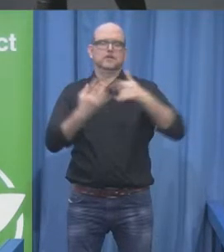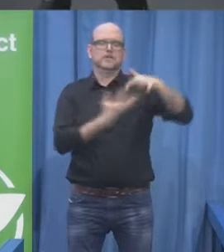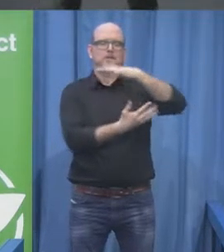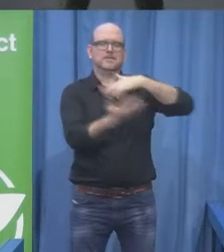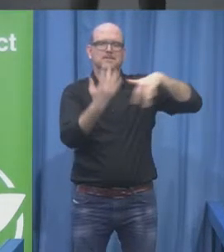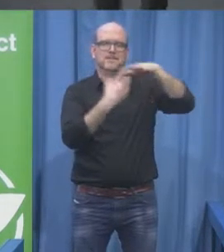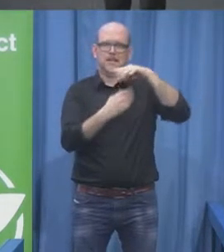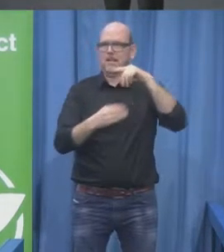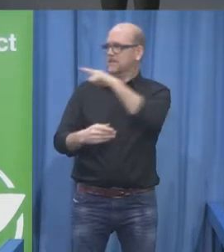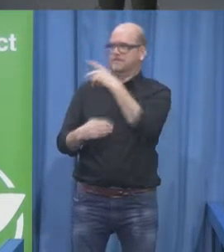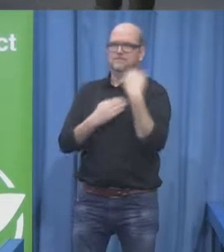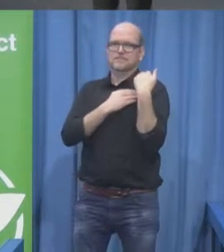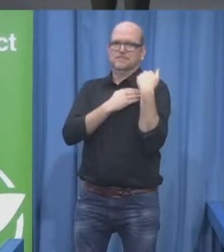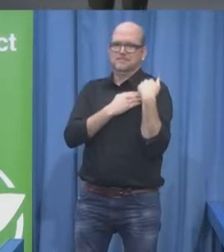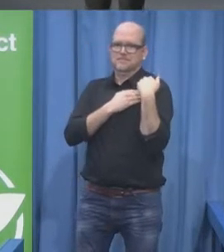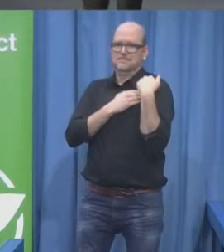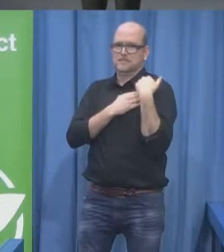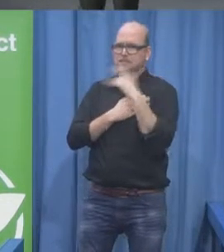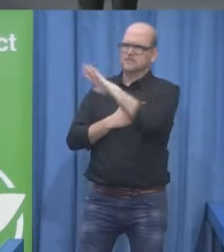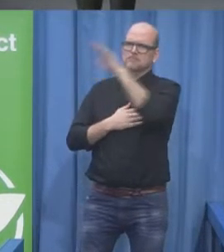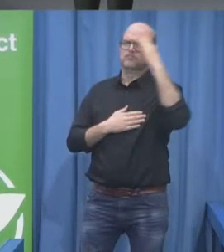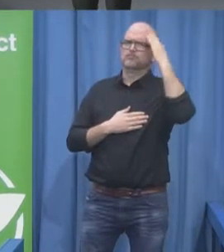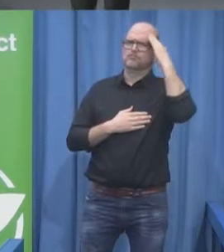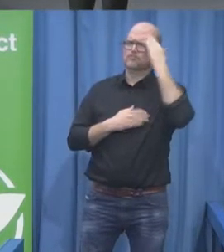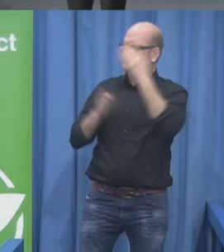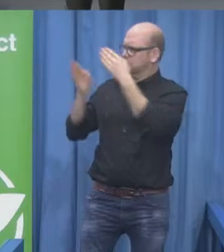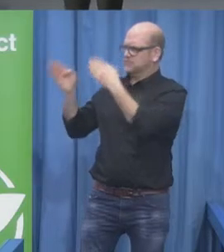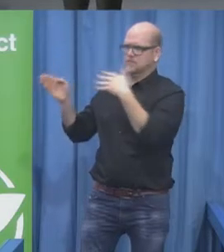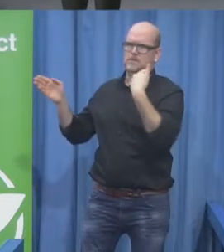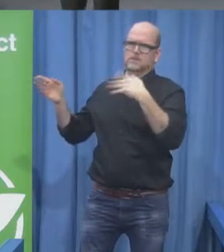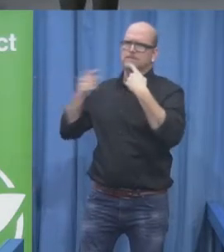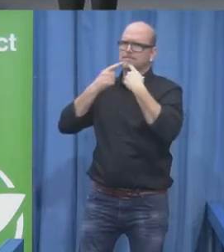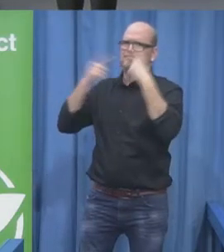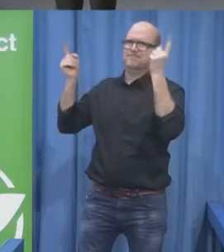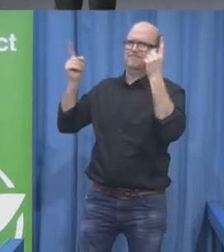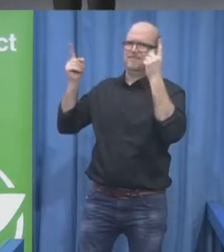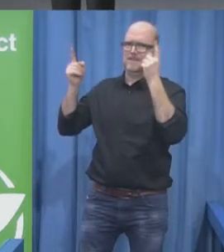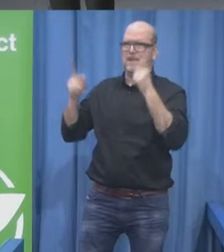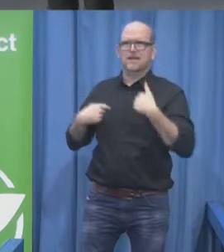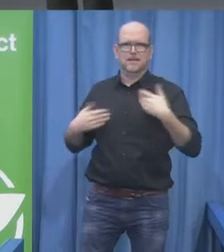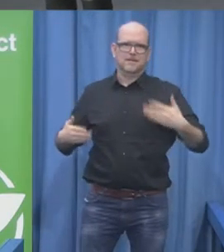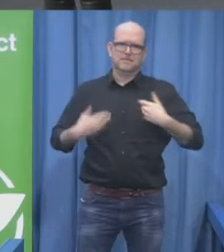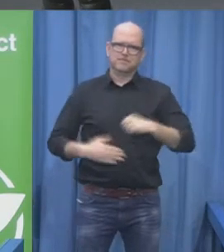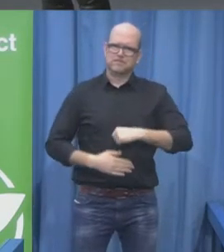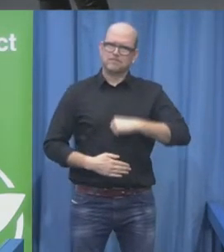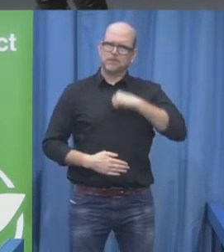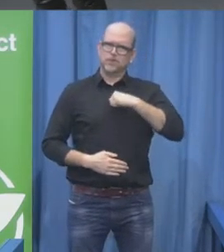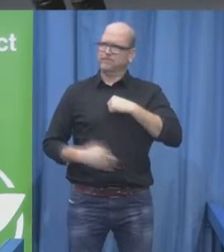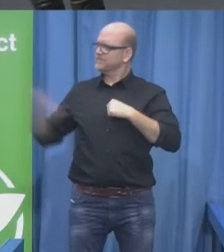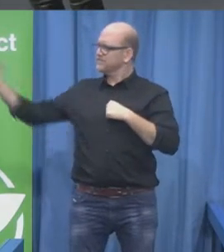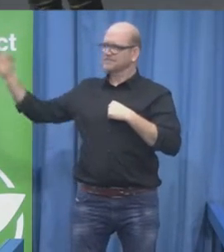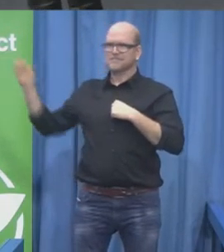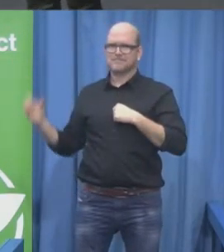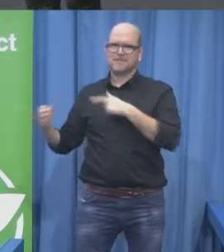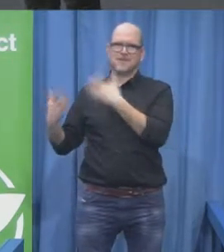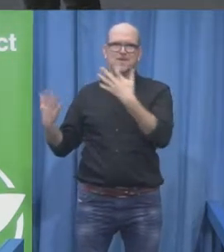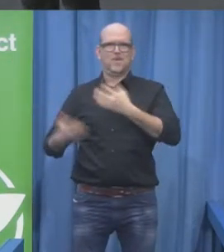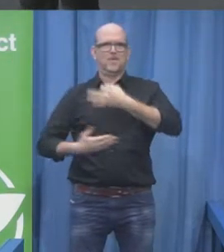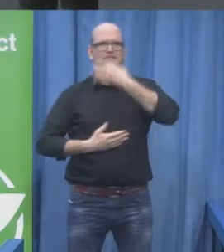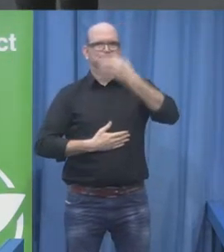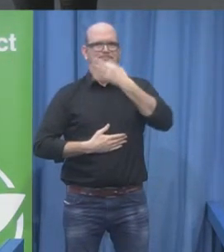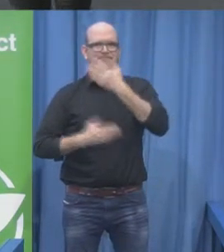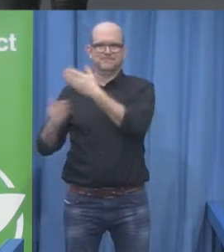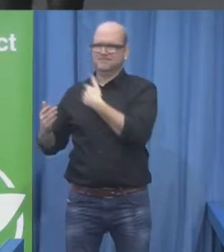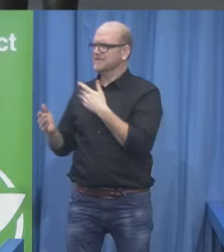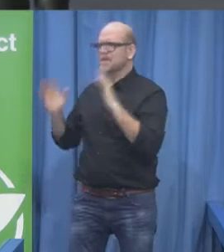incredibly well-known and we are very very appreciative that she's come to join us here today. a very very warm round of